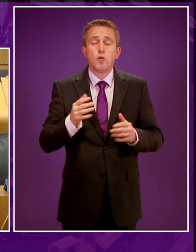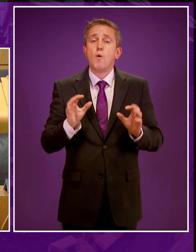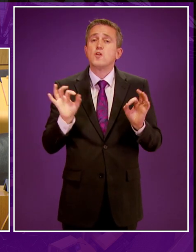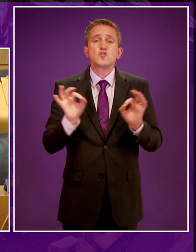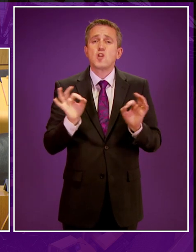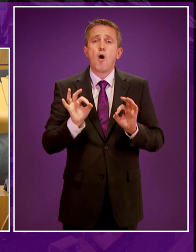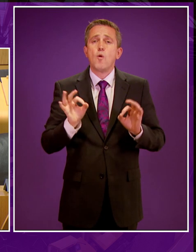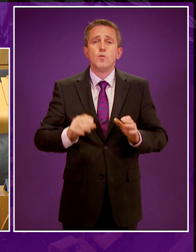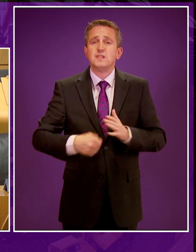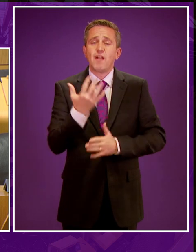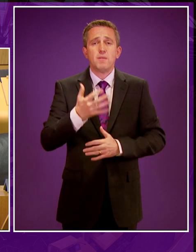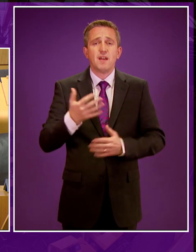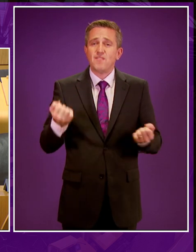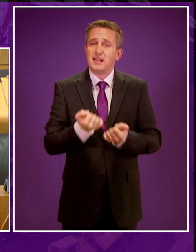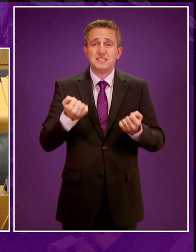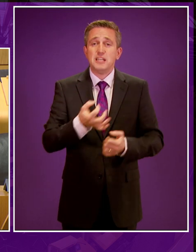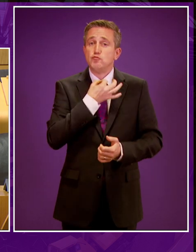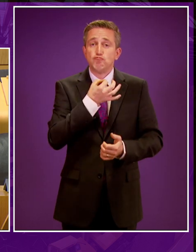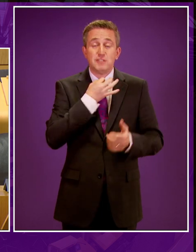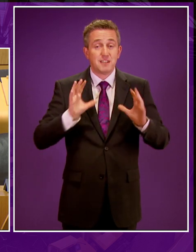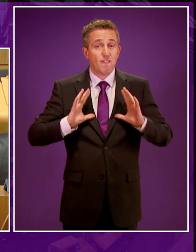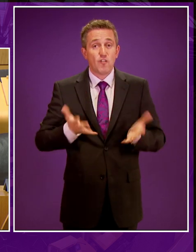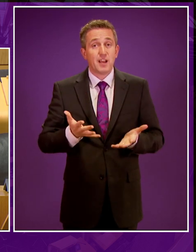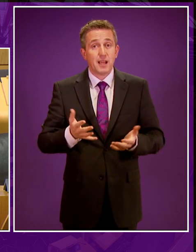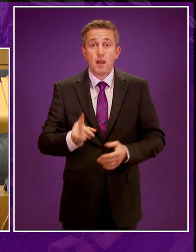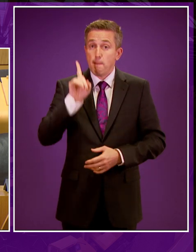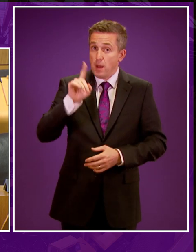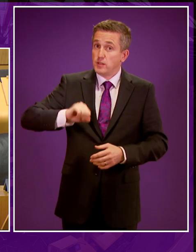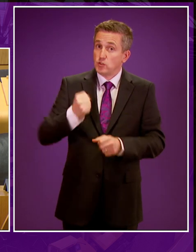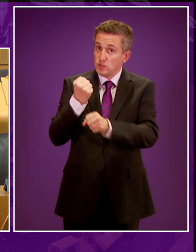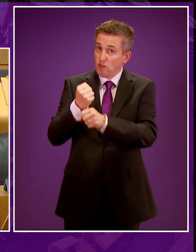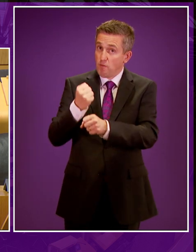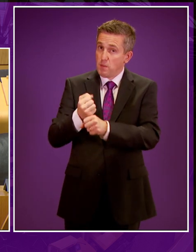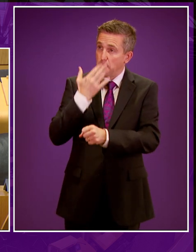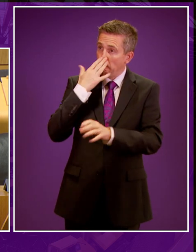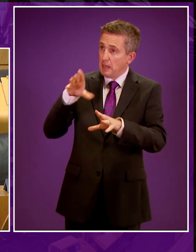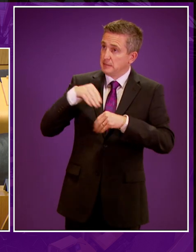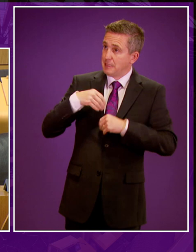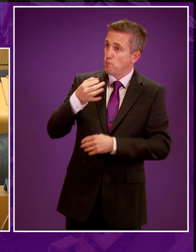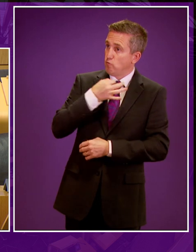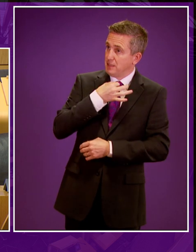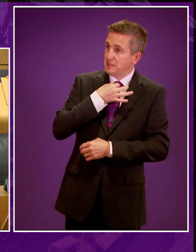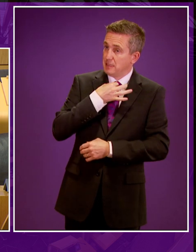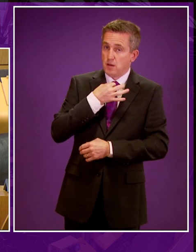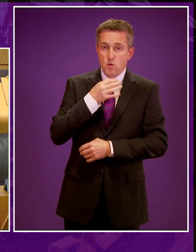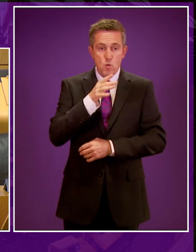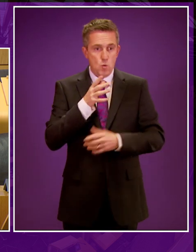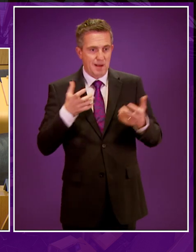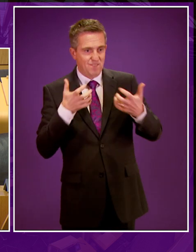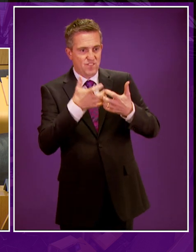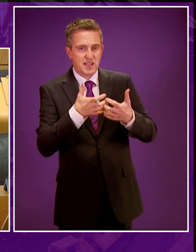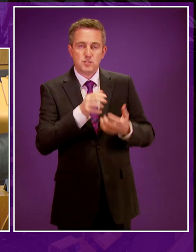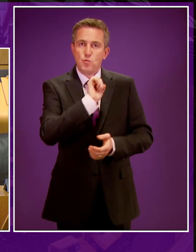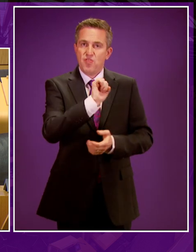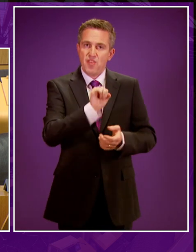risk-free and the Scottish Government has demonstrated it's perfectly happy to accept a degree of risk, but only when it fits with the narrow view of